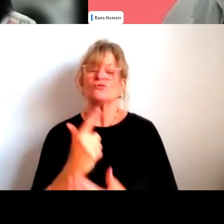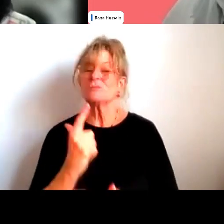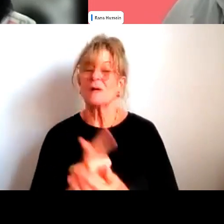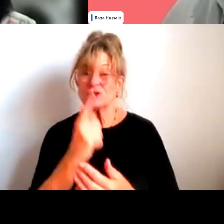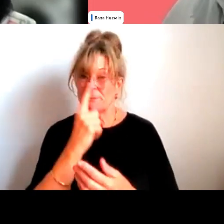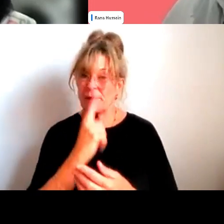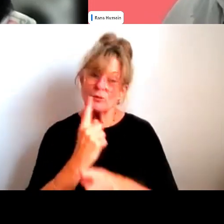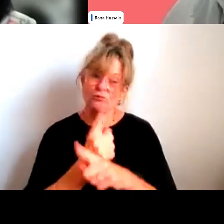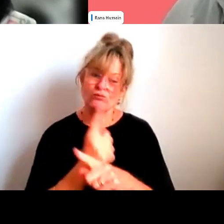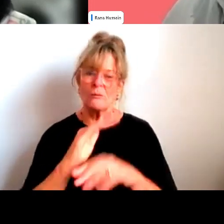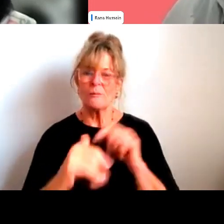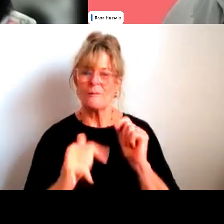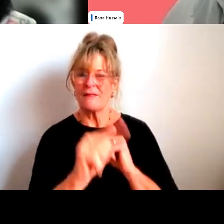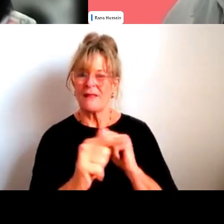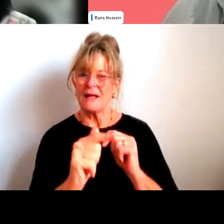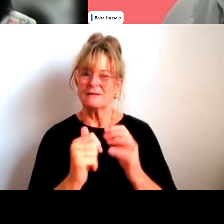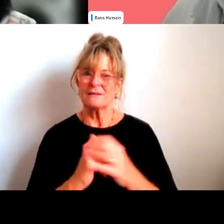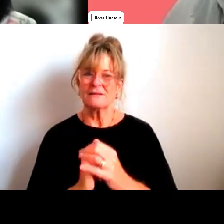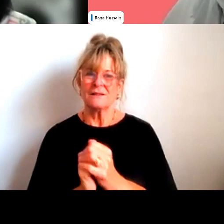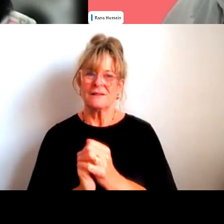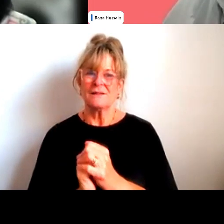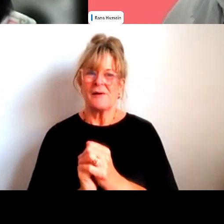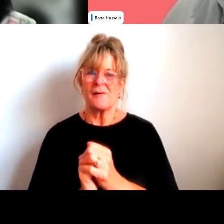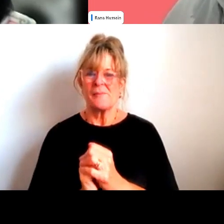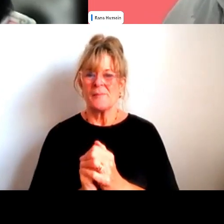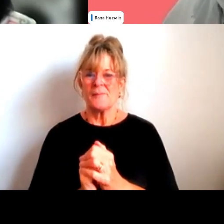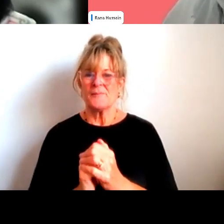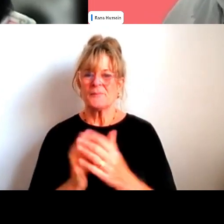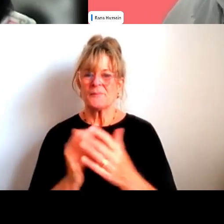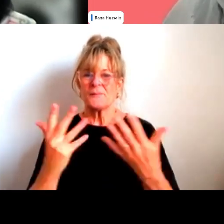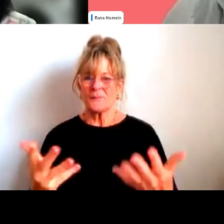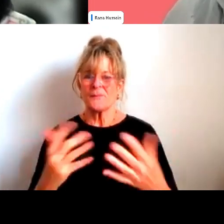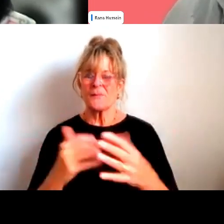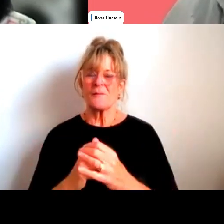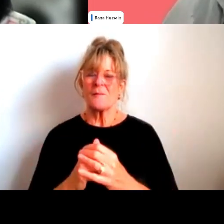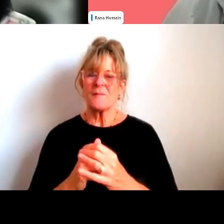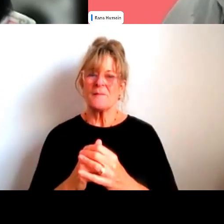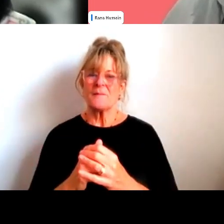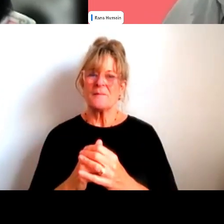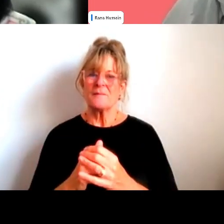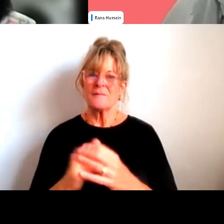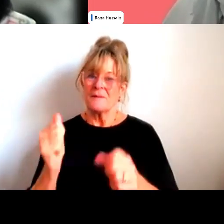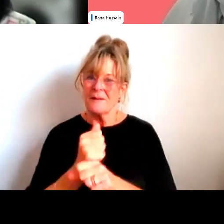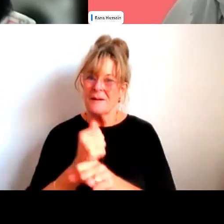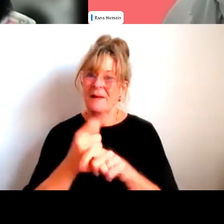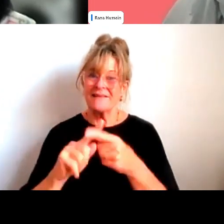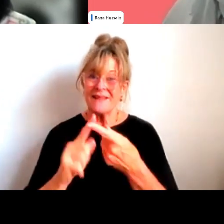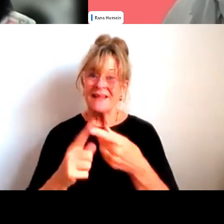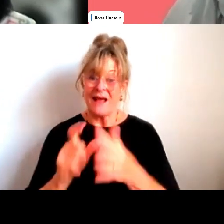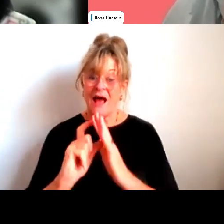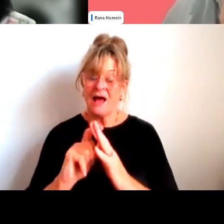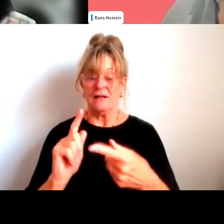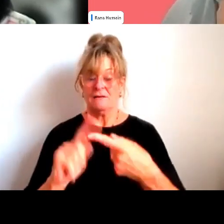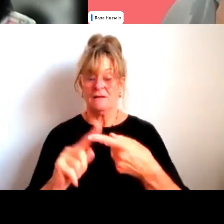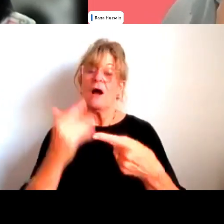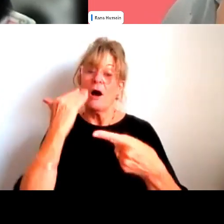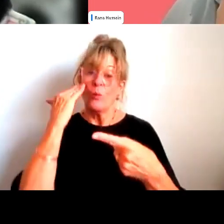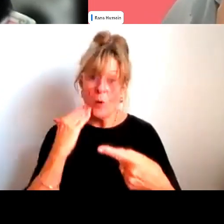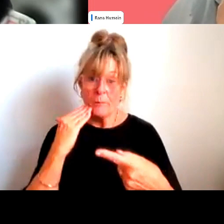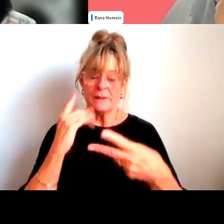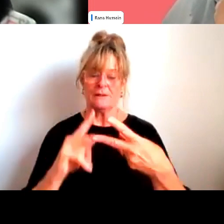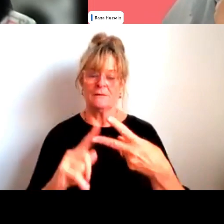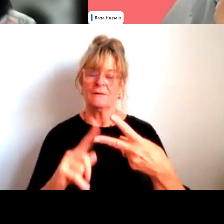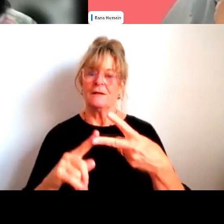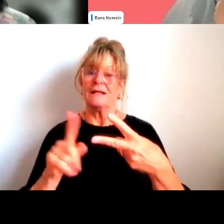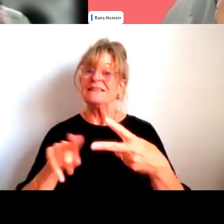So that's why they call it that double glass ceiling or even triple glass ceiling. I've even heard myself being framed as the bamboo ceiling. So